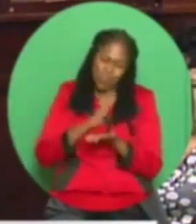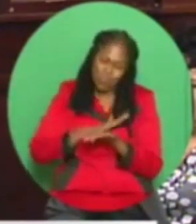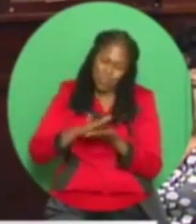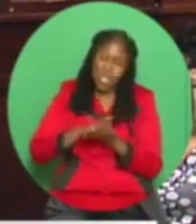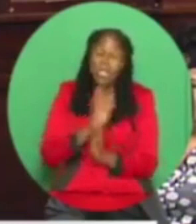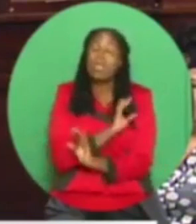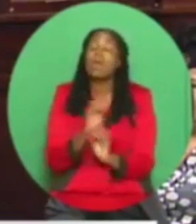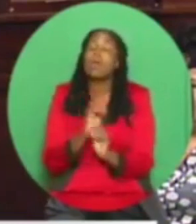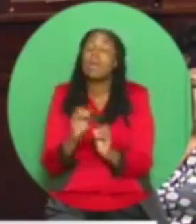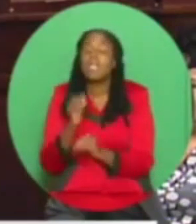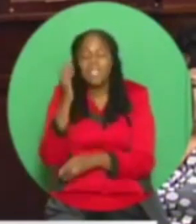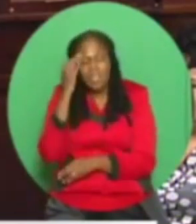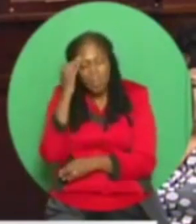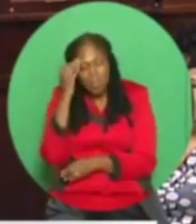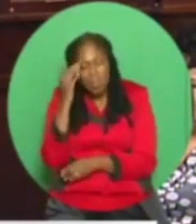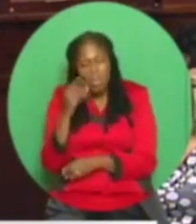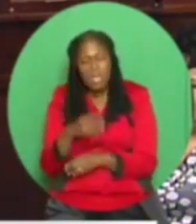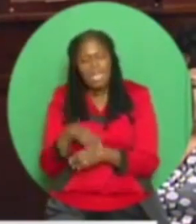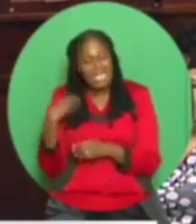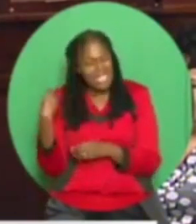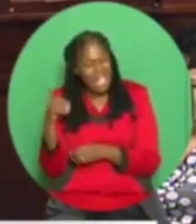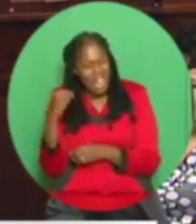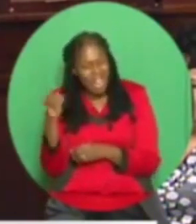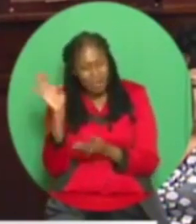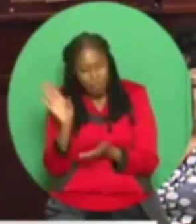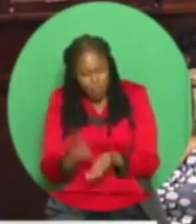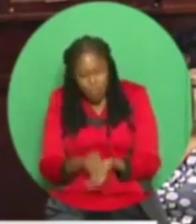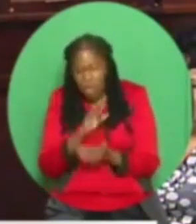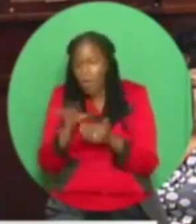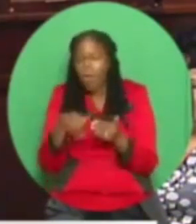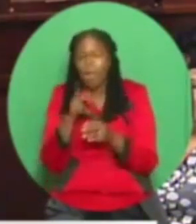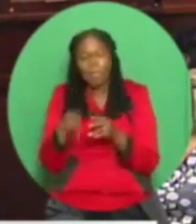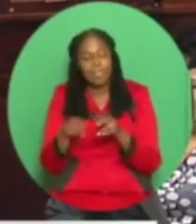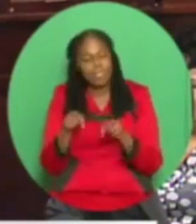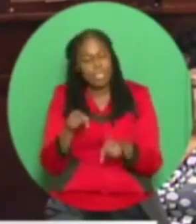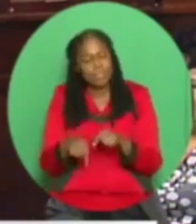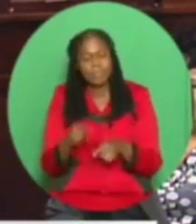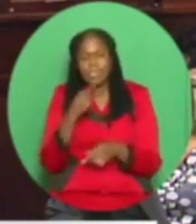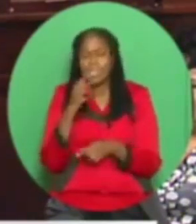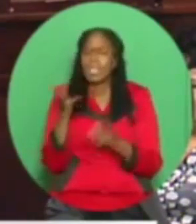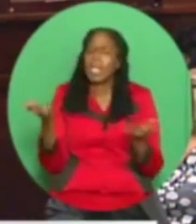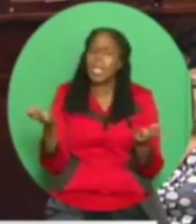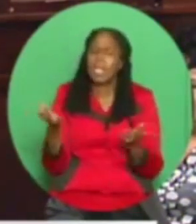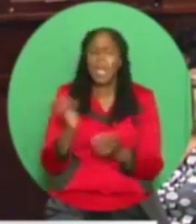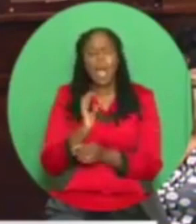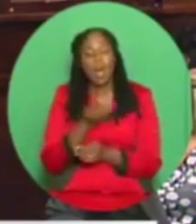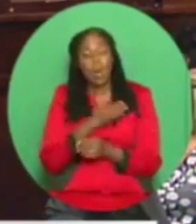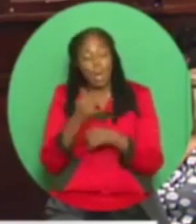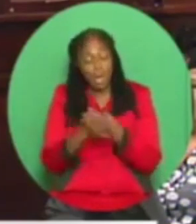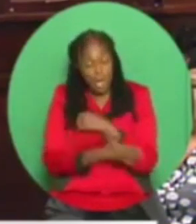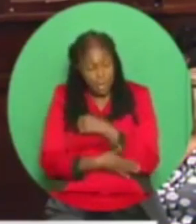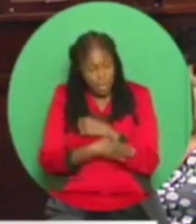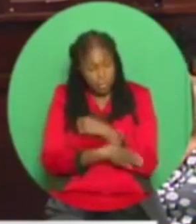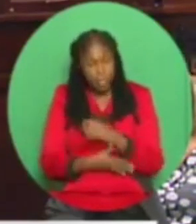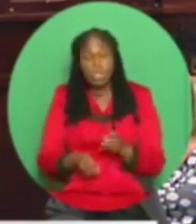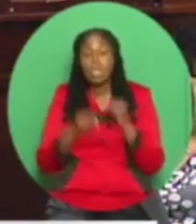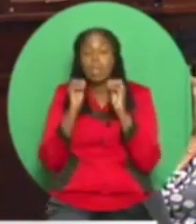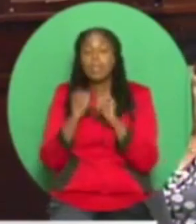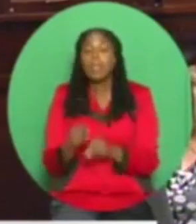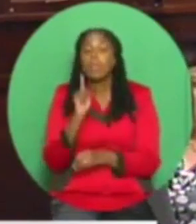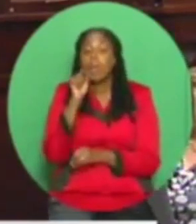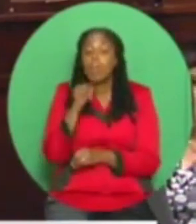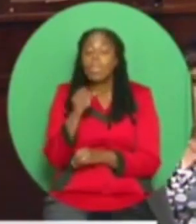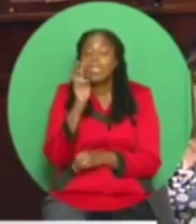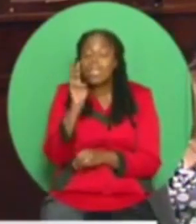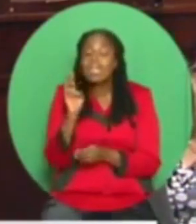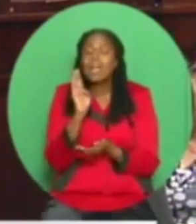and the member for Separia administration, do you know this country invested $1.6 billion in that refinery